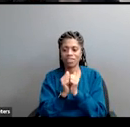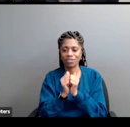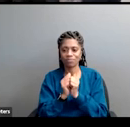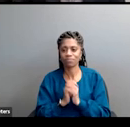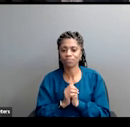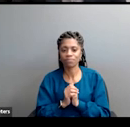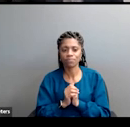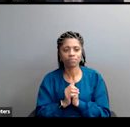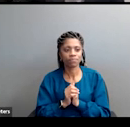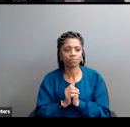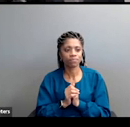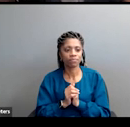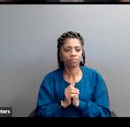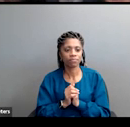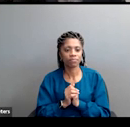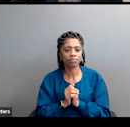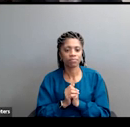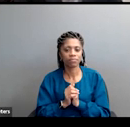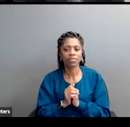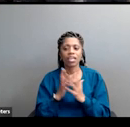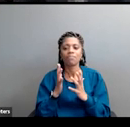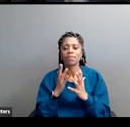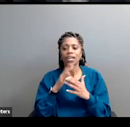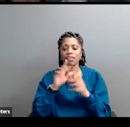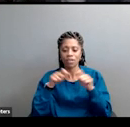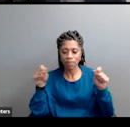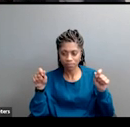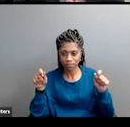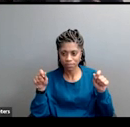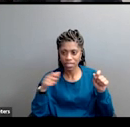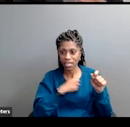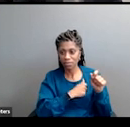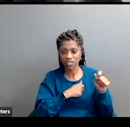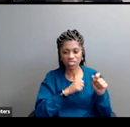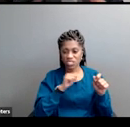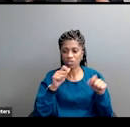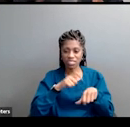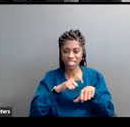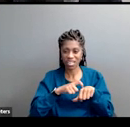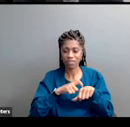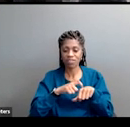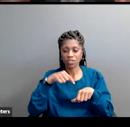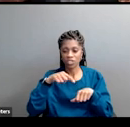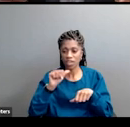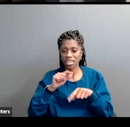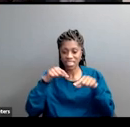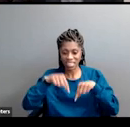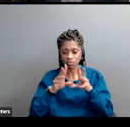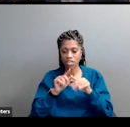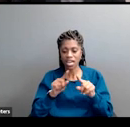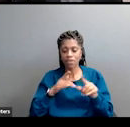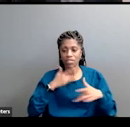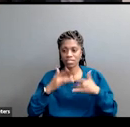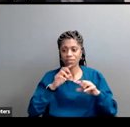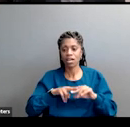Karim, if you could go to that sort of, yes. All right. This is my concluding screen. I'm sorry there's no time for questions and answers in this session. I'm really